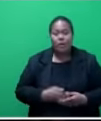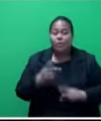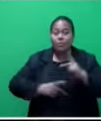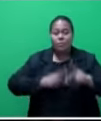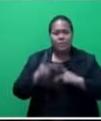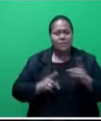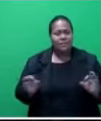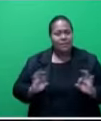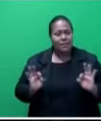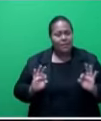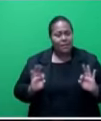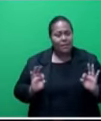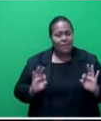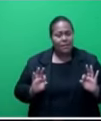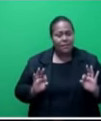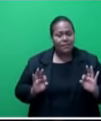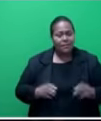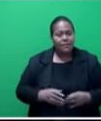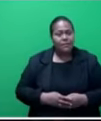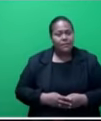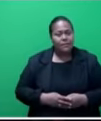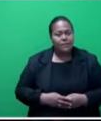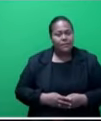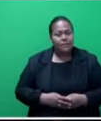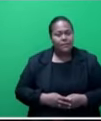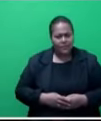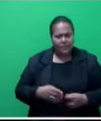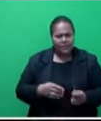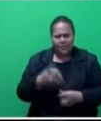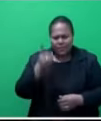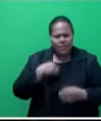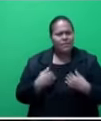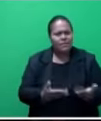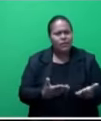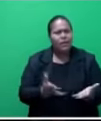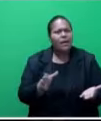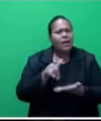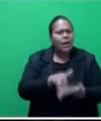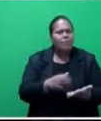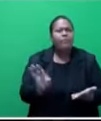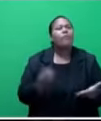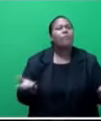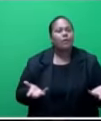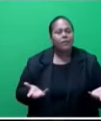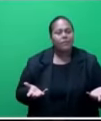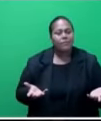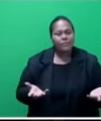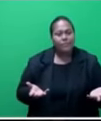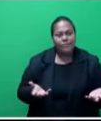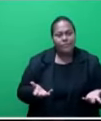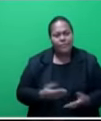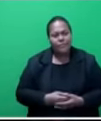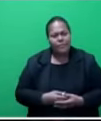process where they need to, where they can get the help. I remember, Mr. Speaker, I had suggested a worker